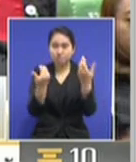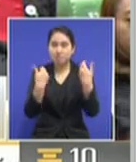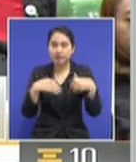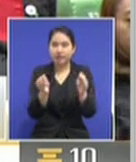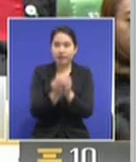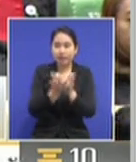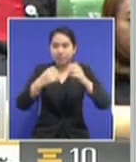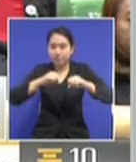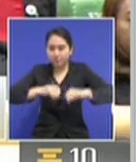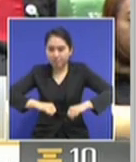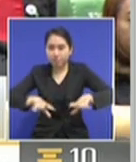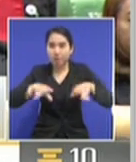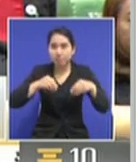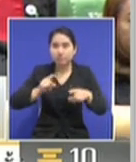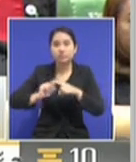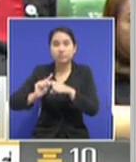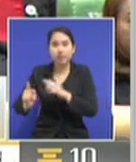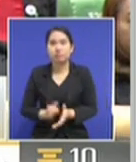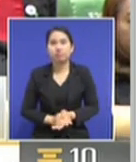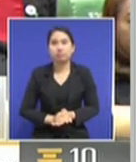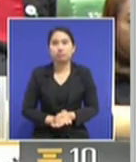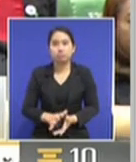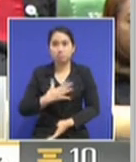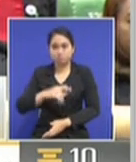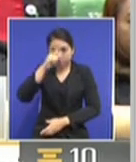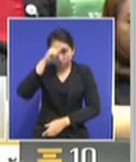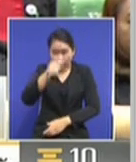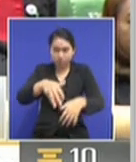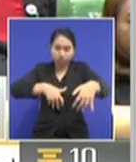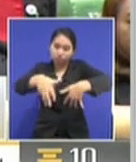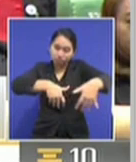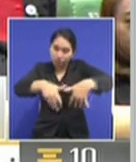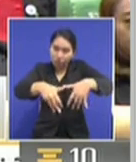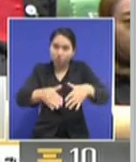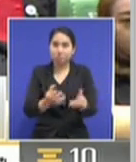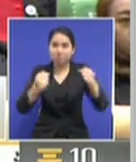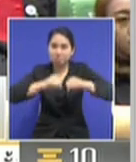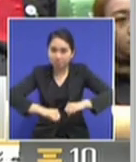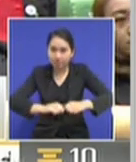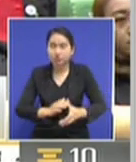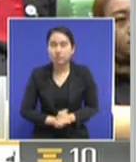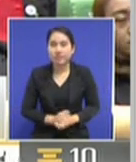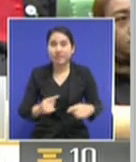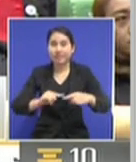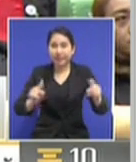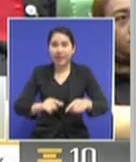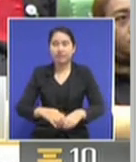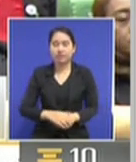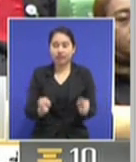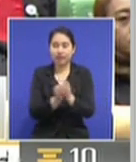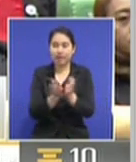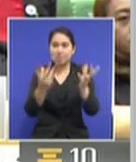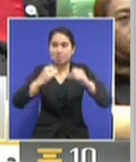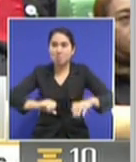knowing that General Payut has a high stake on becoming another second term.